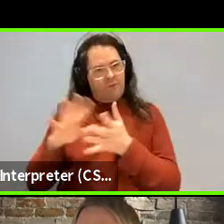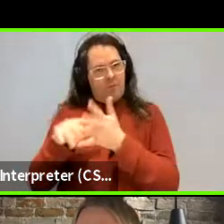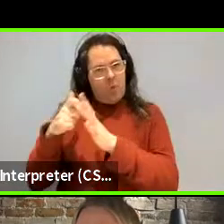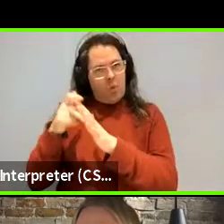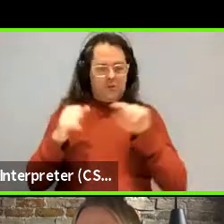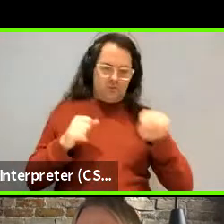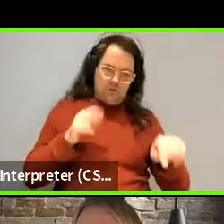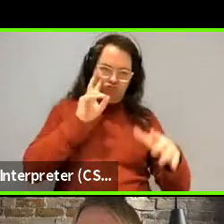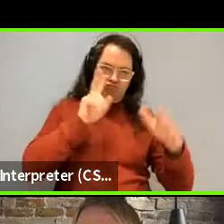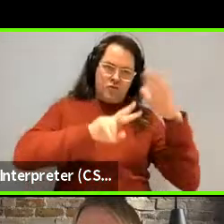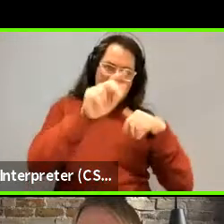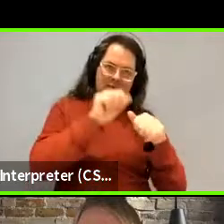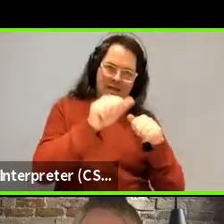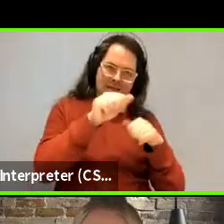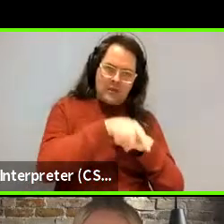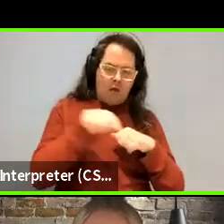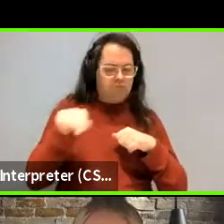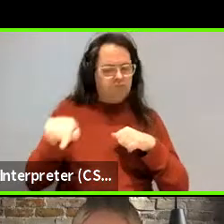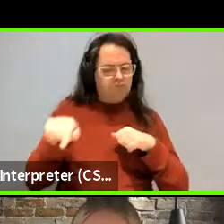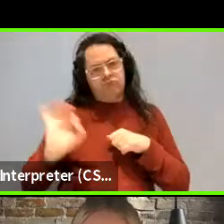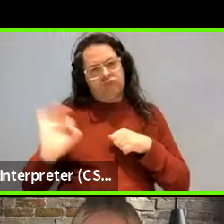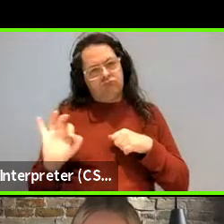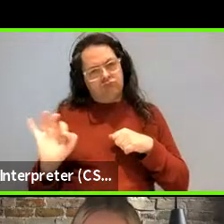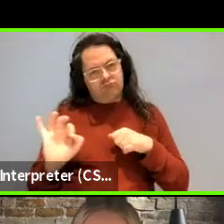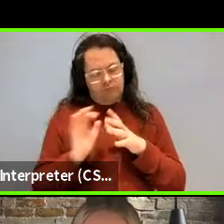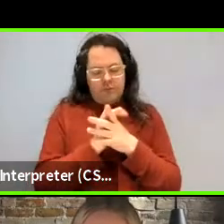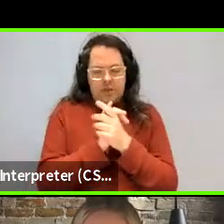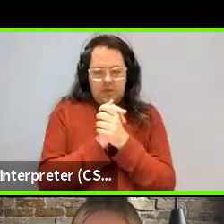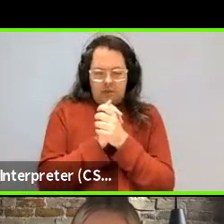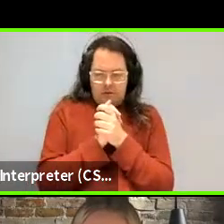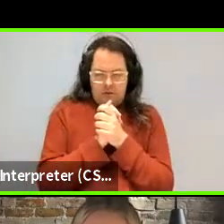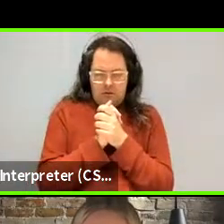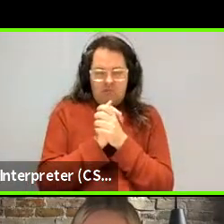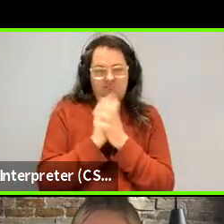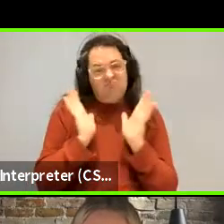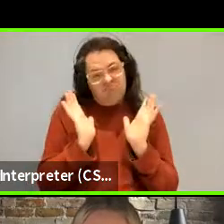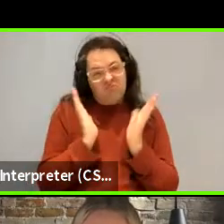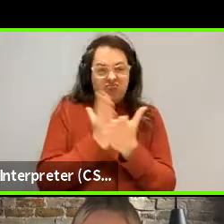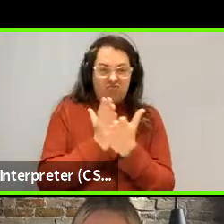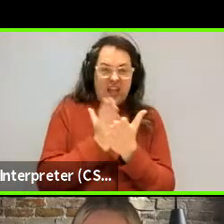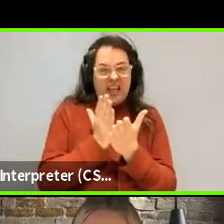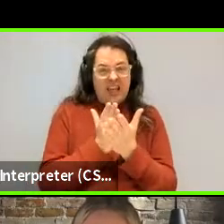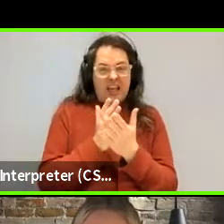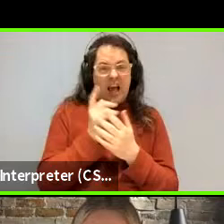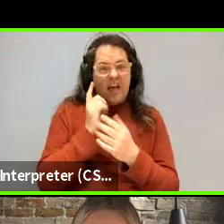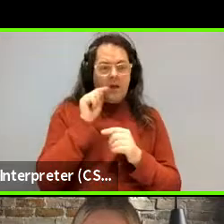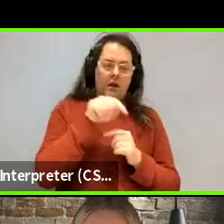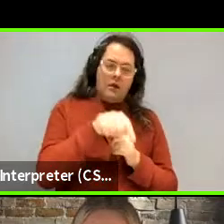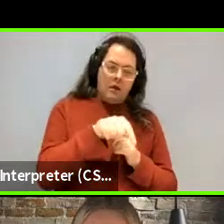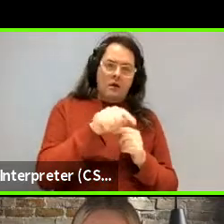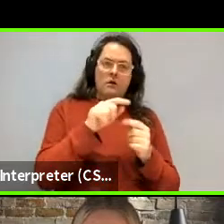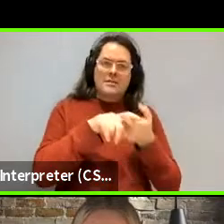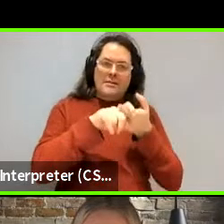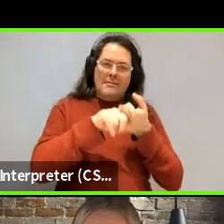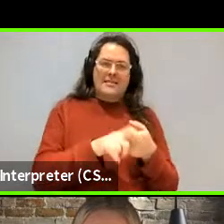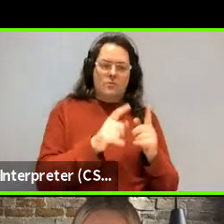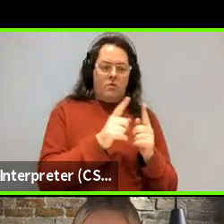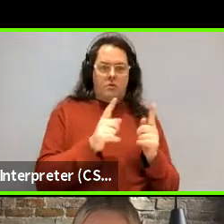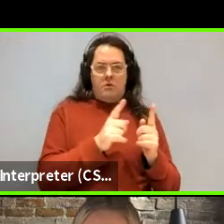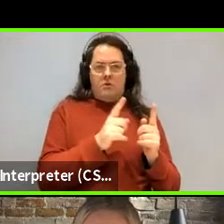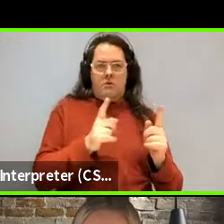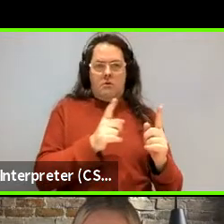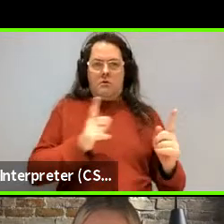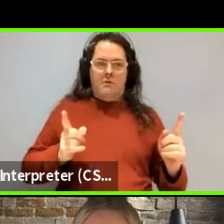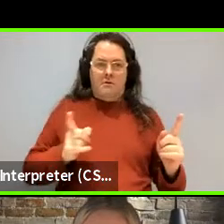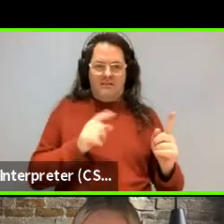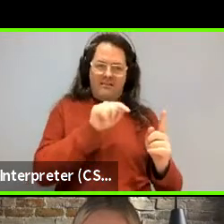so it's, so, so I mean, but you know, that's just going to kind of be the simplest theory, I think in some ways here, like that, that covers the